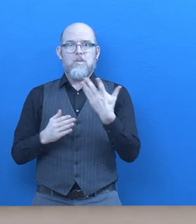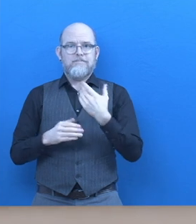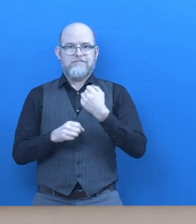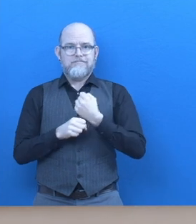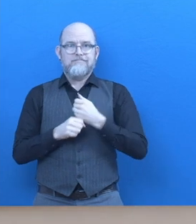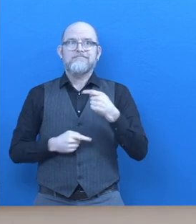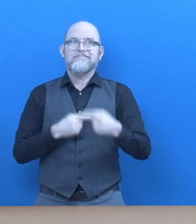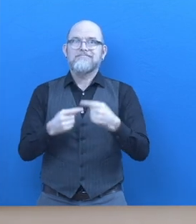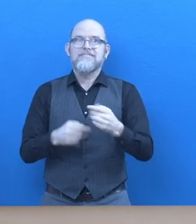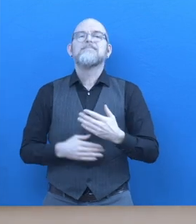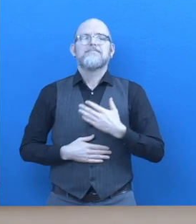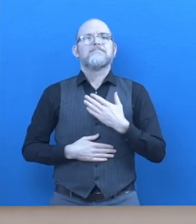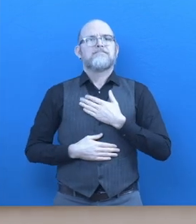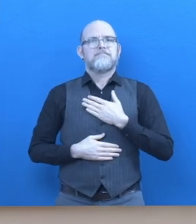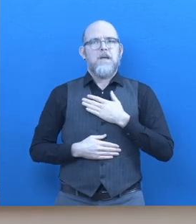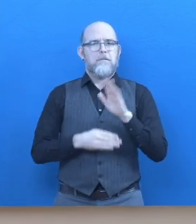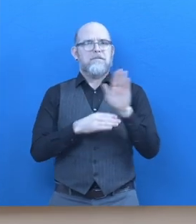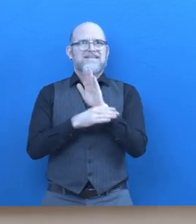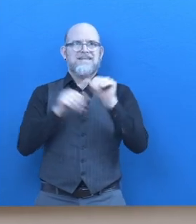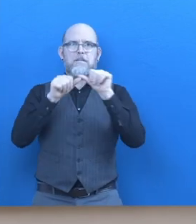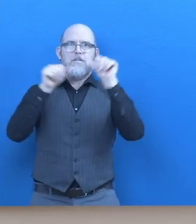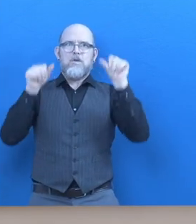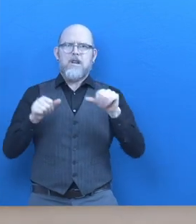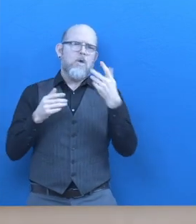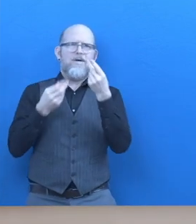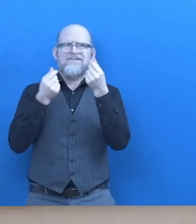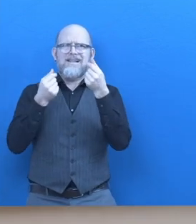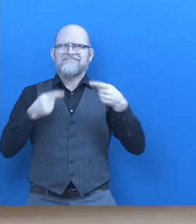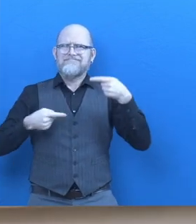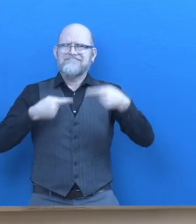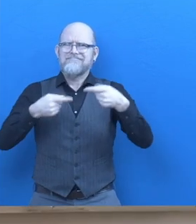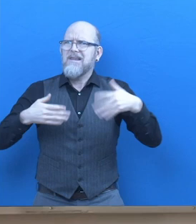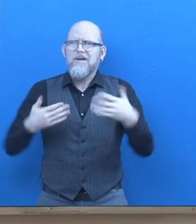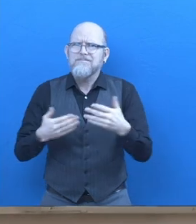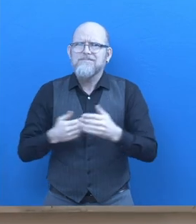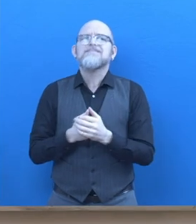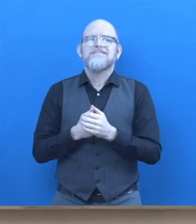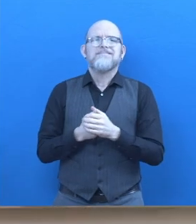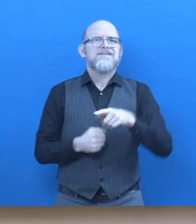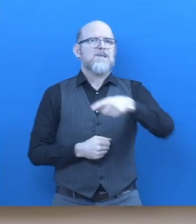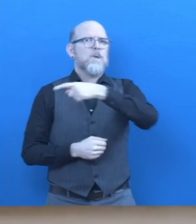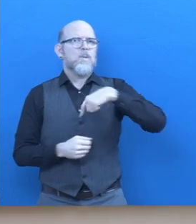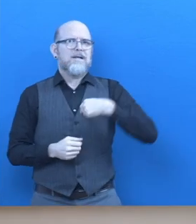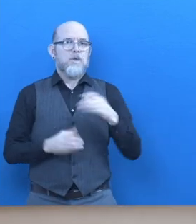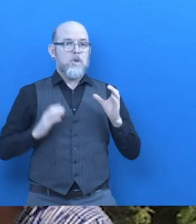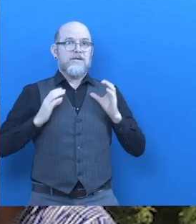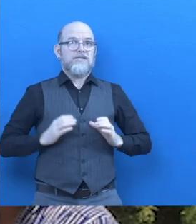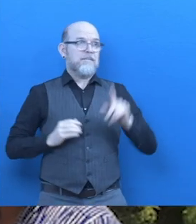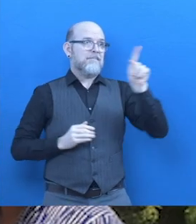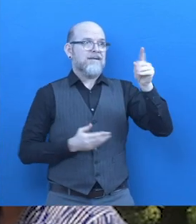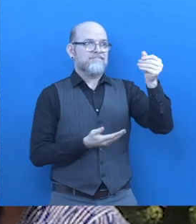Our business model of financial sustainability is based on charging our clients,